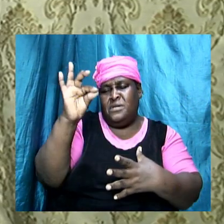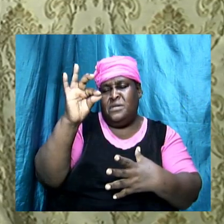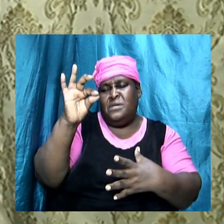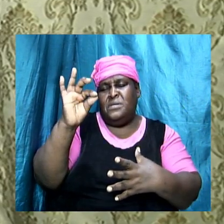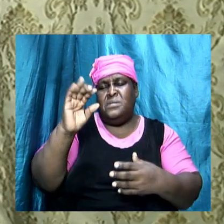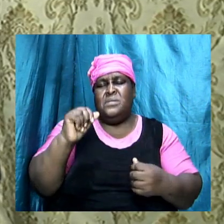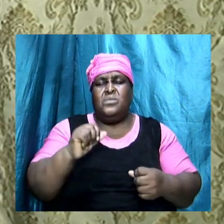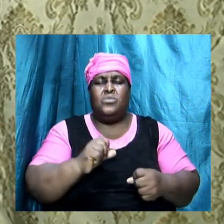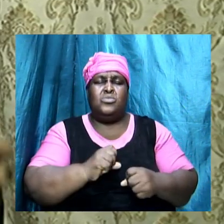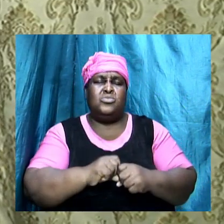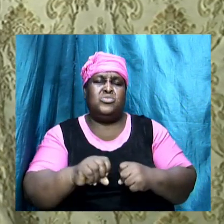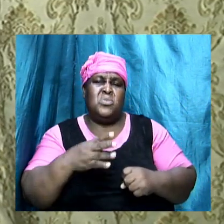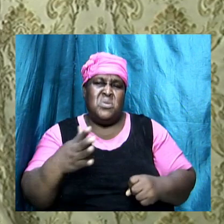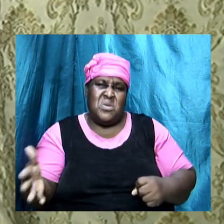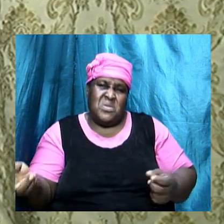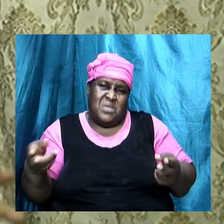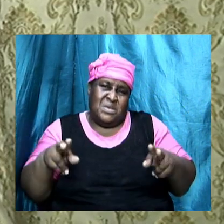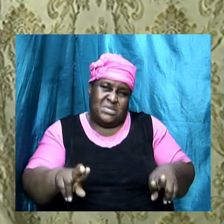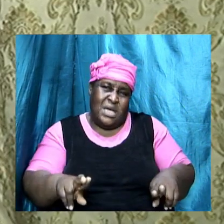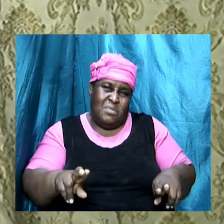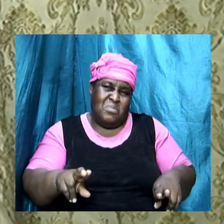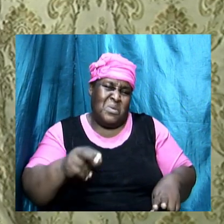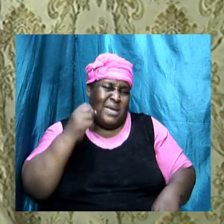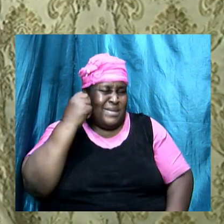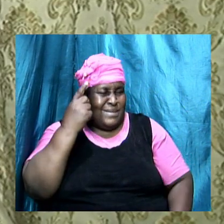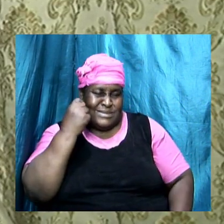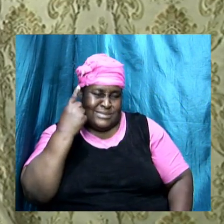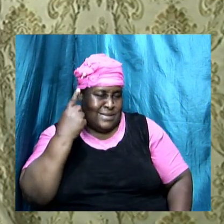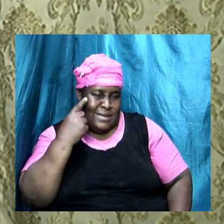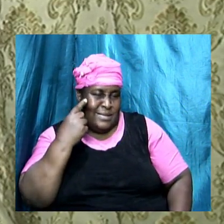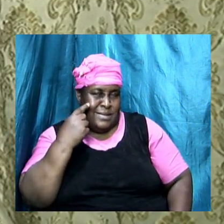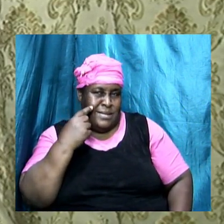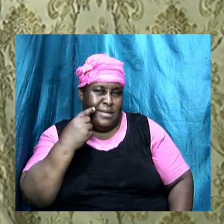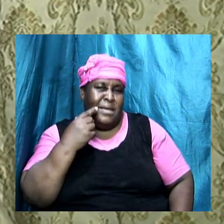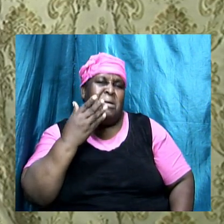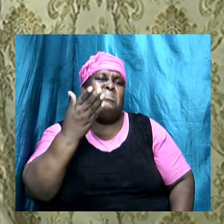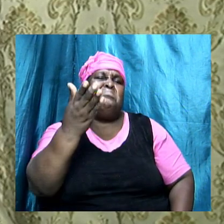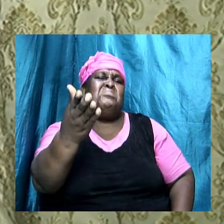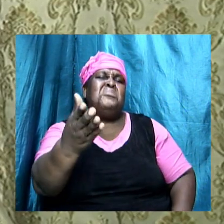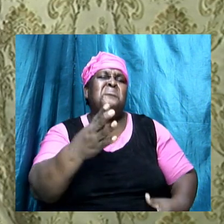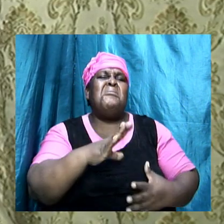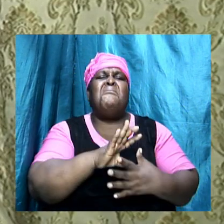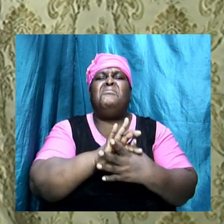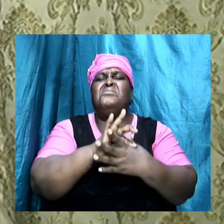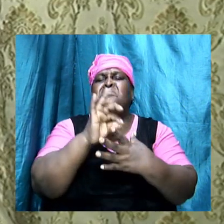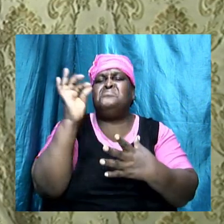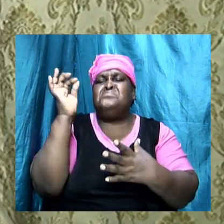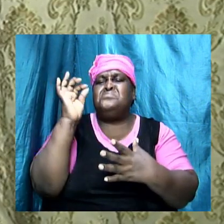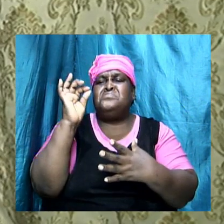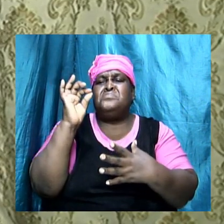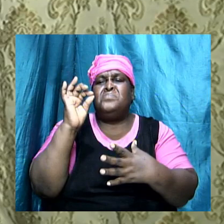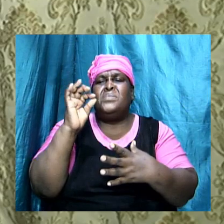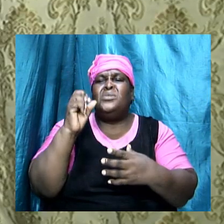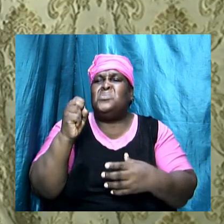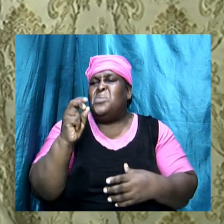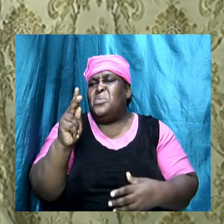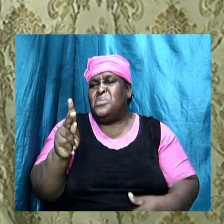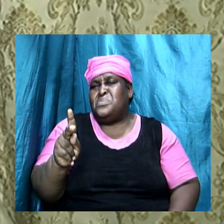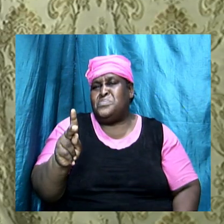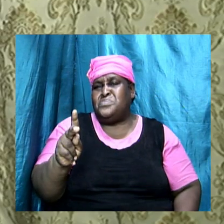and so if things happen man we understand because you are flesh it is okay